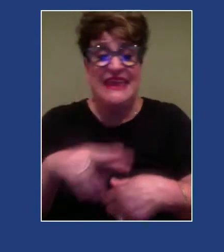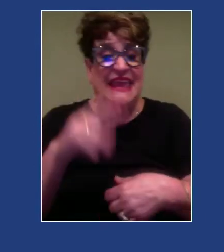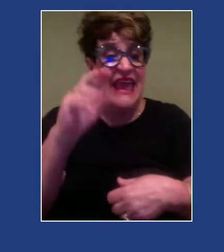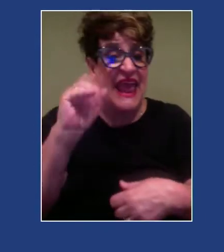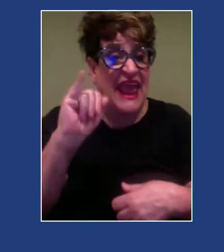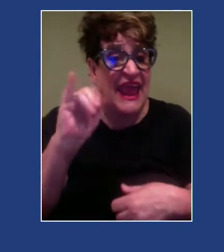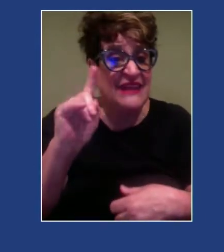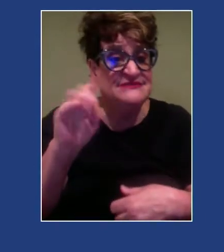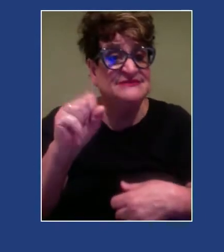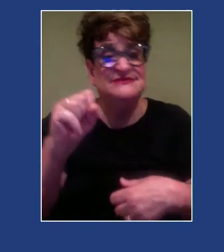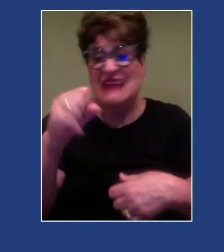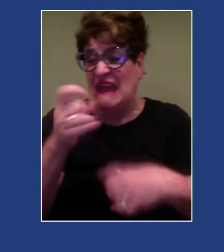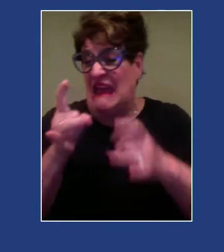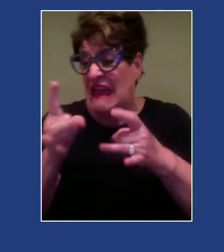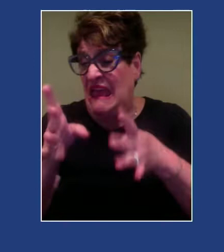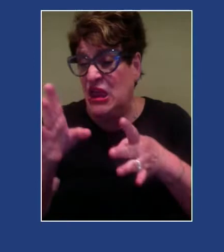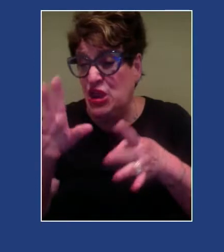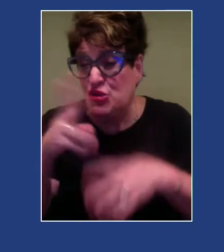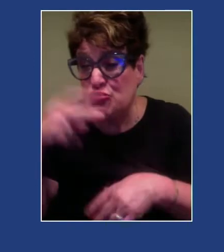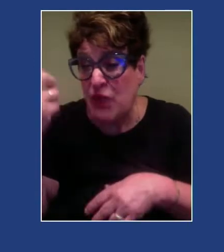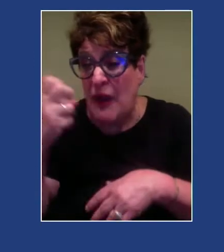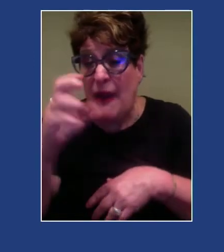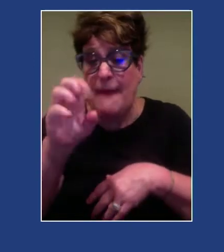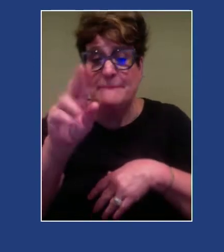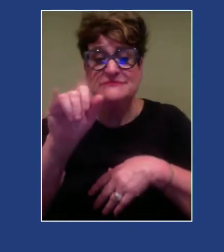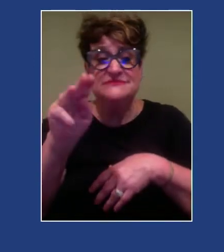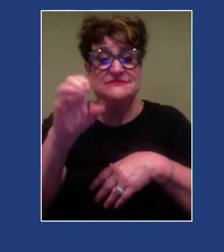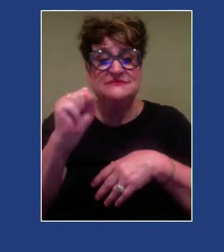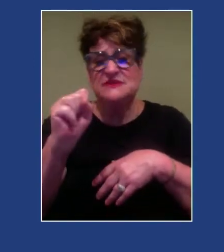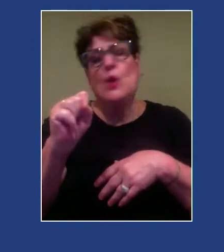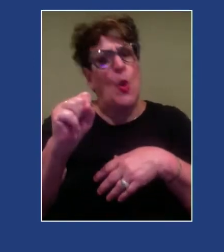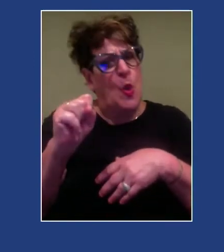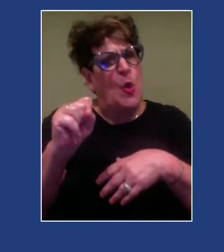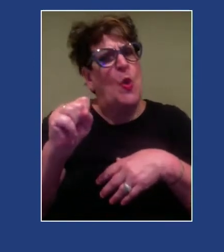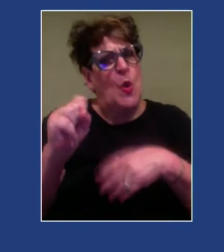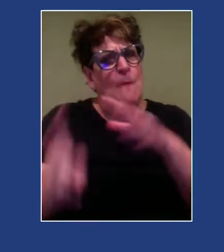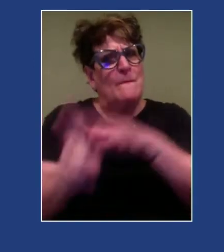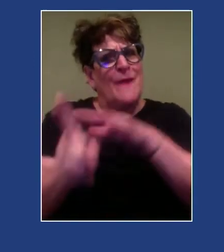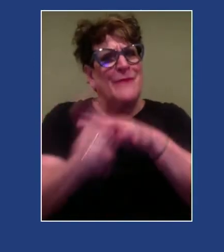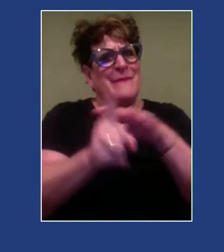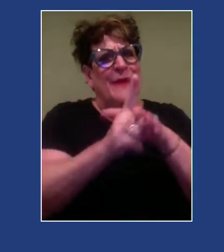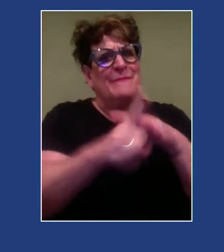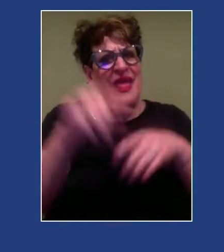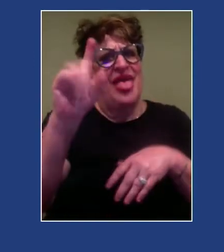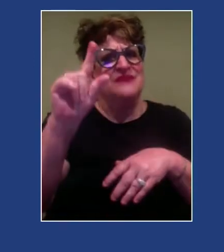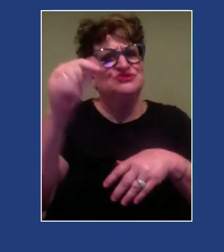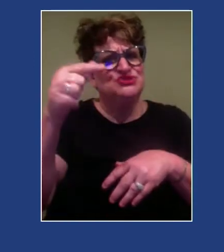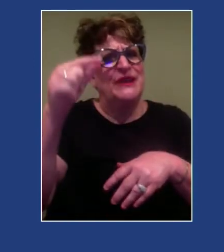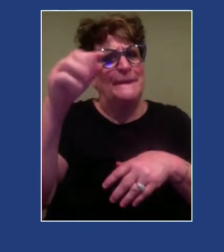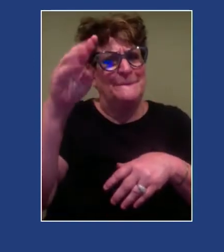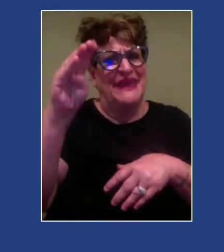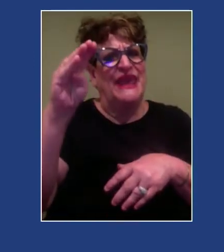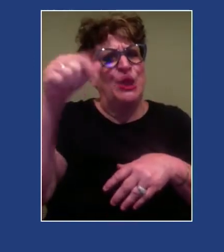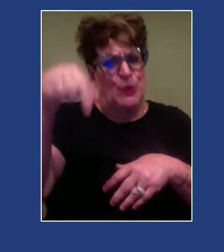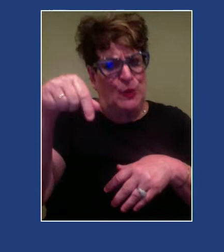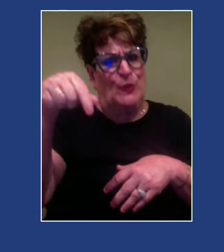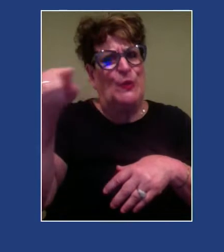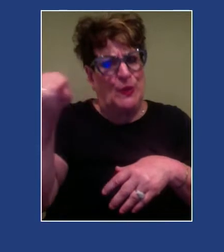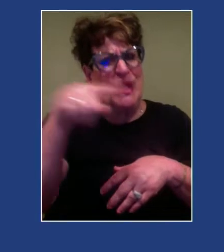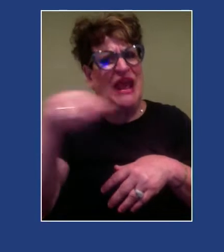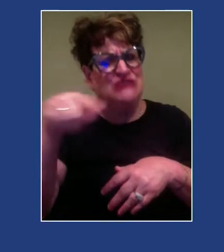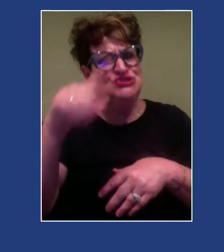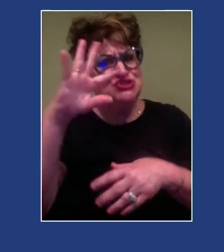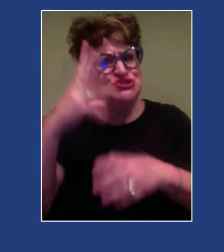very, very prevalent within communities of LGBTQ folks and gender expansive folks. Folks who are unhoused,